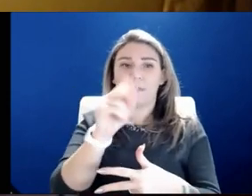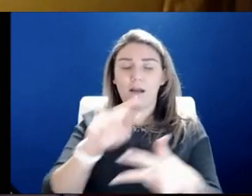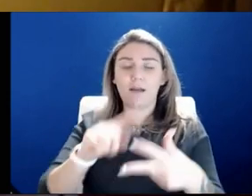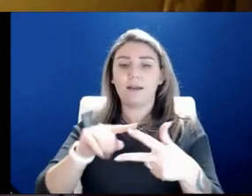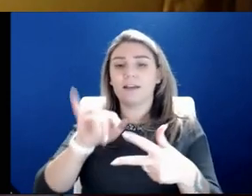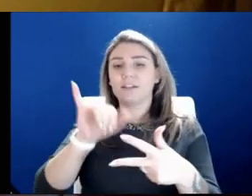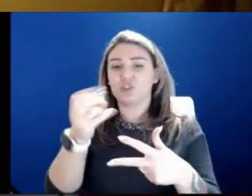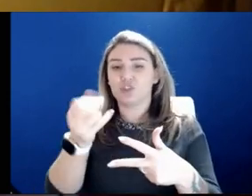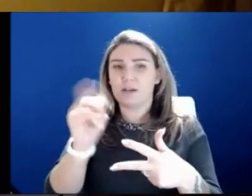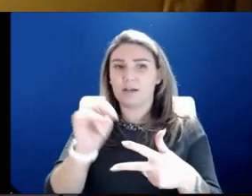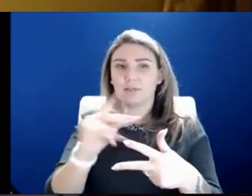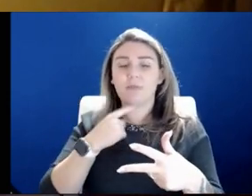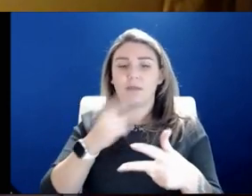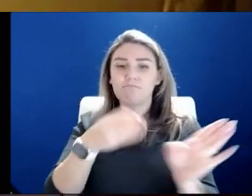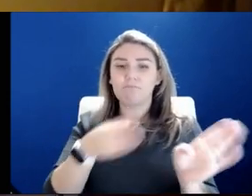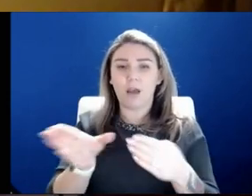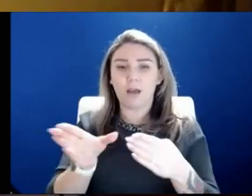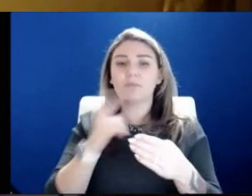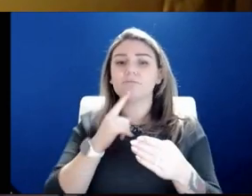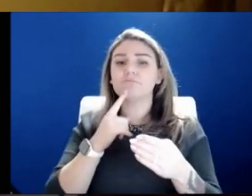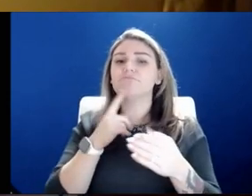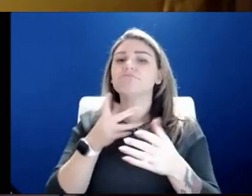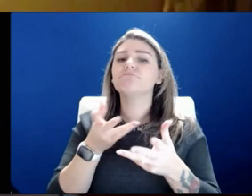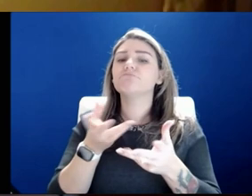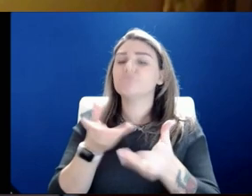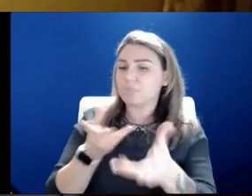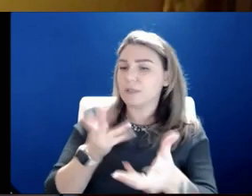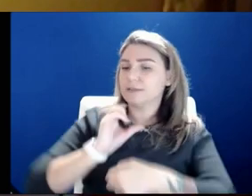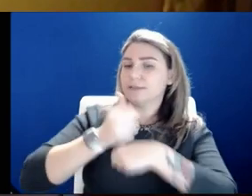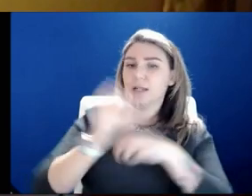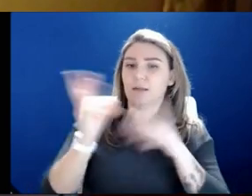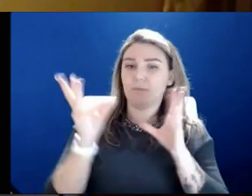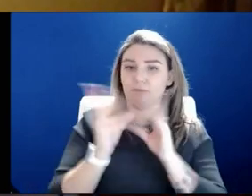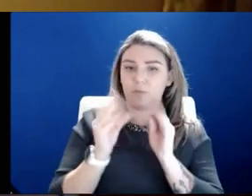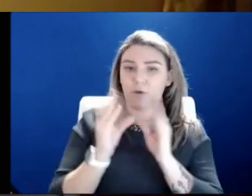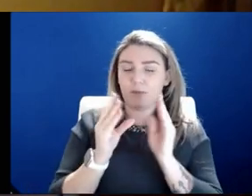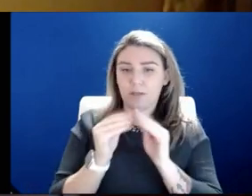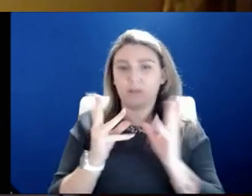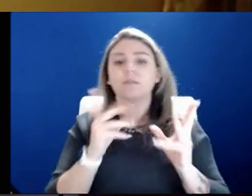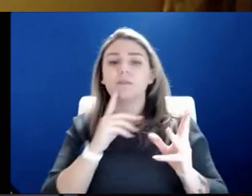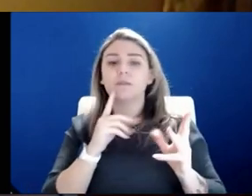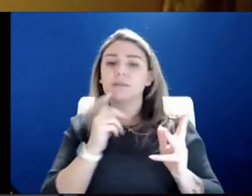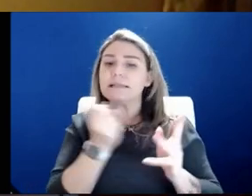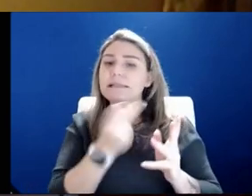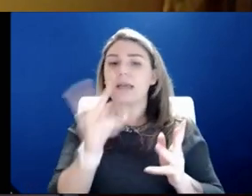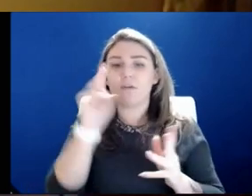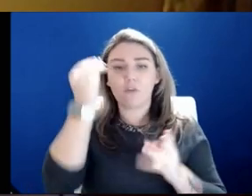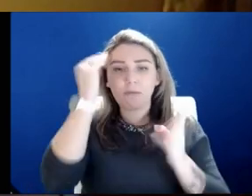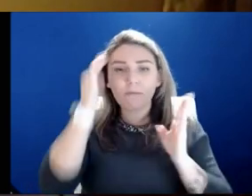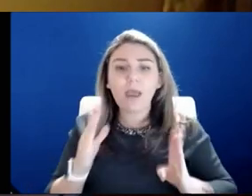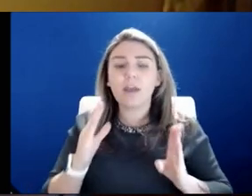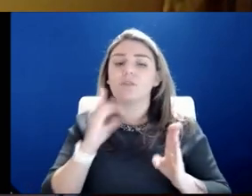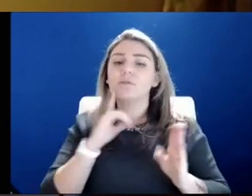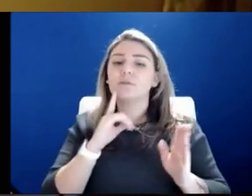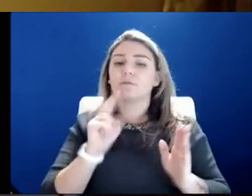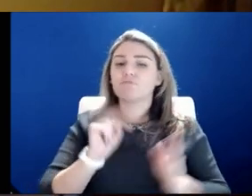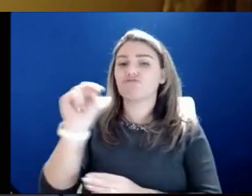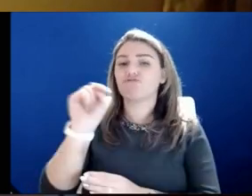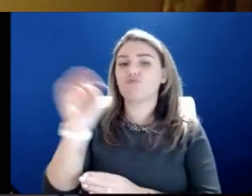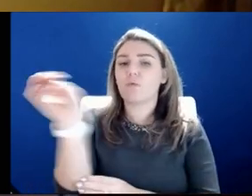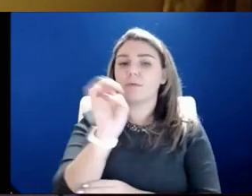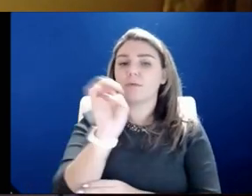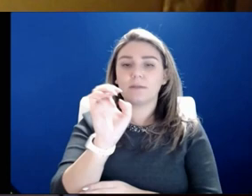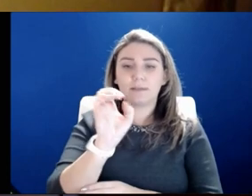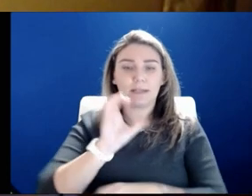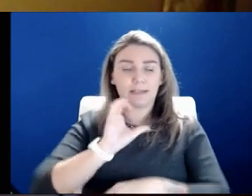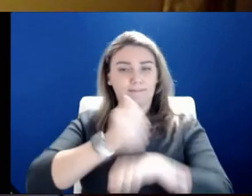I'll plan to probably convene a meeting too. It's not lost on me that several mayors and councils in Northeast Johnson County put a new mask rule